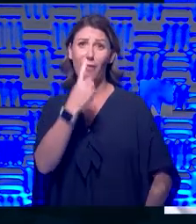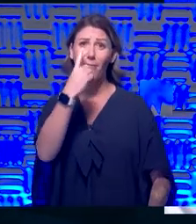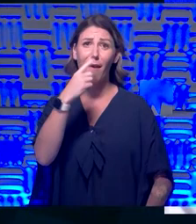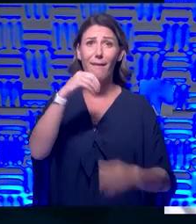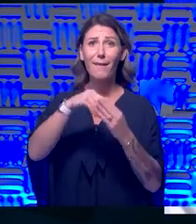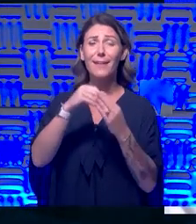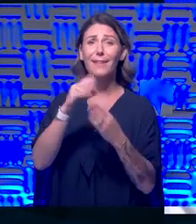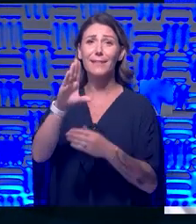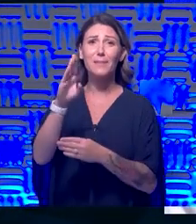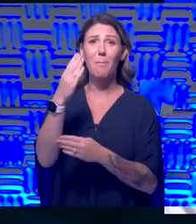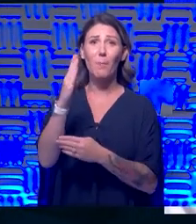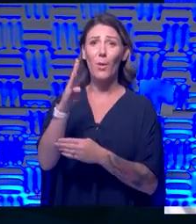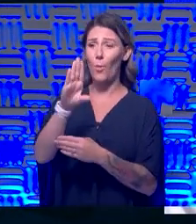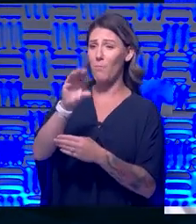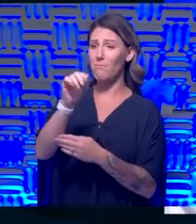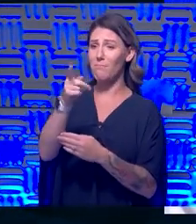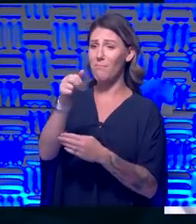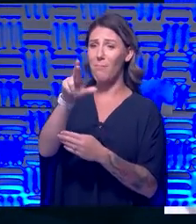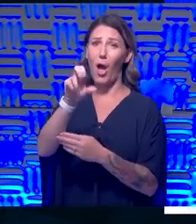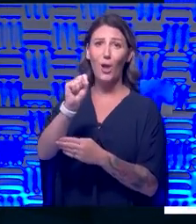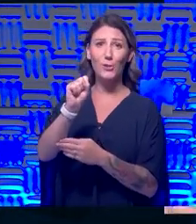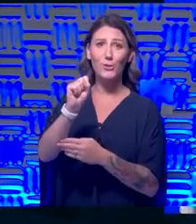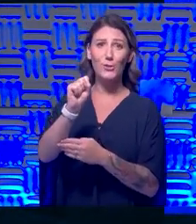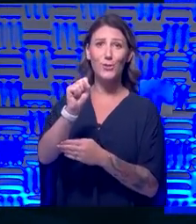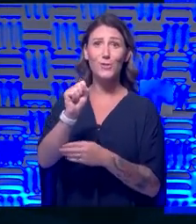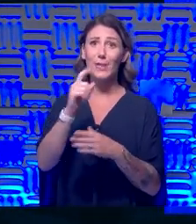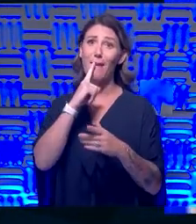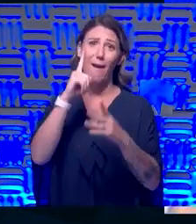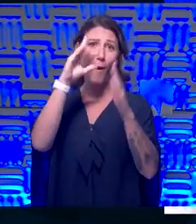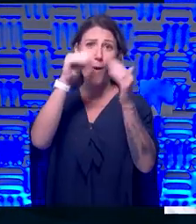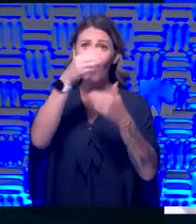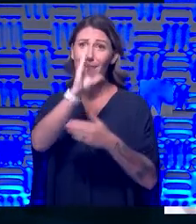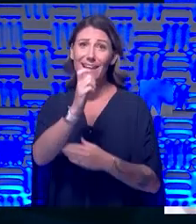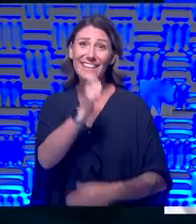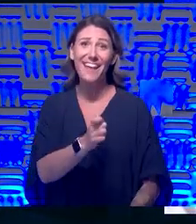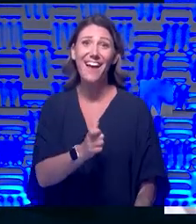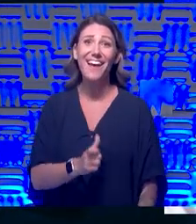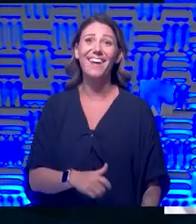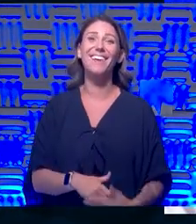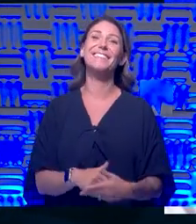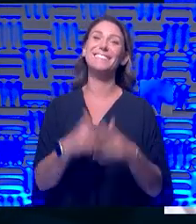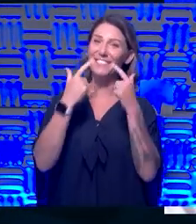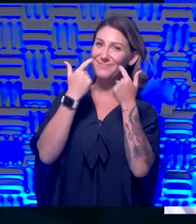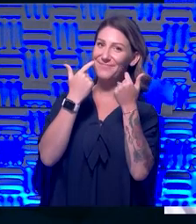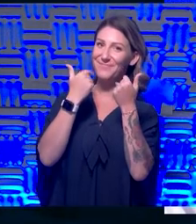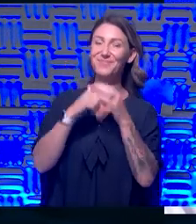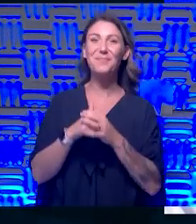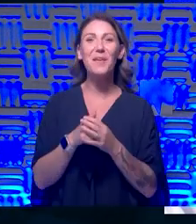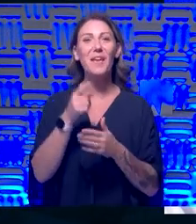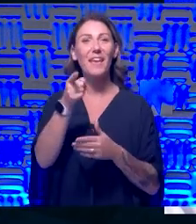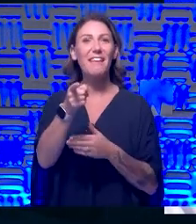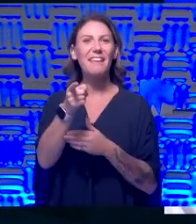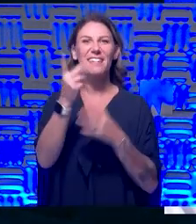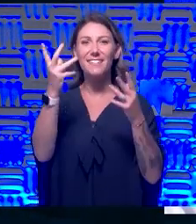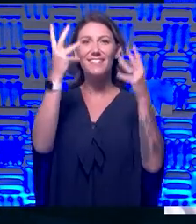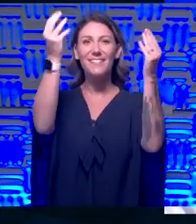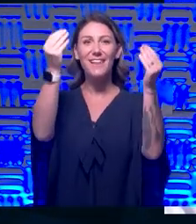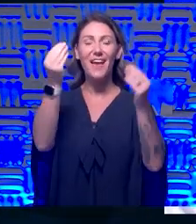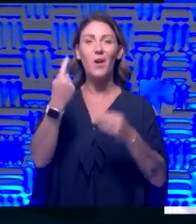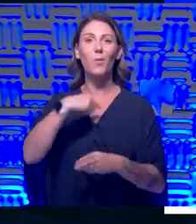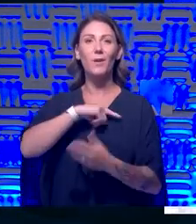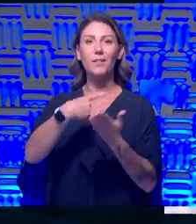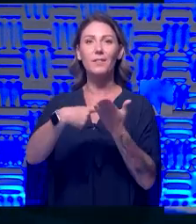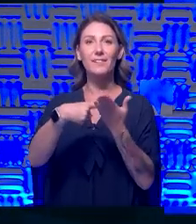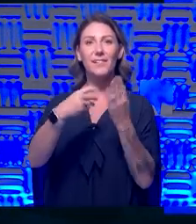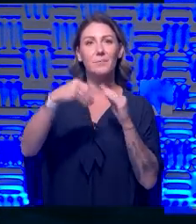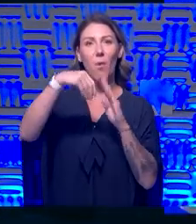can't see that. I hope the guy we're not. But the truth is, he is on the road. We're going to talk more about traveling today.